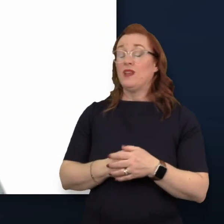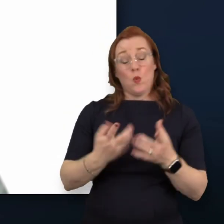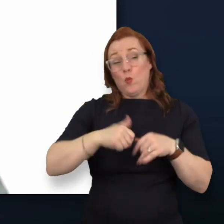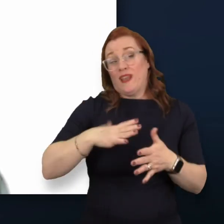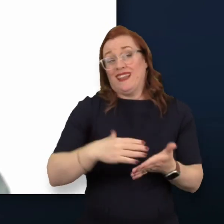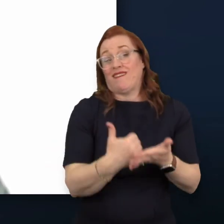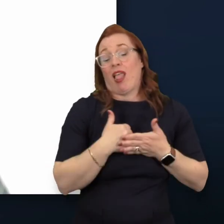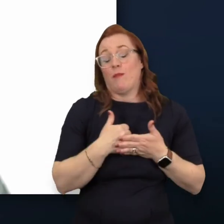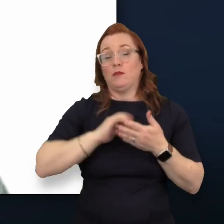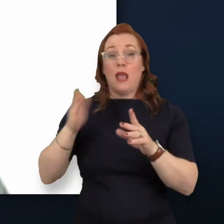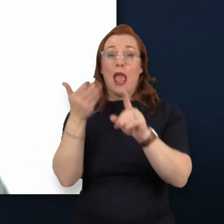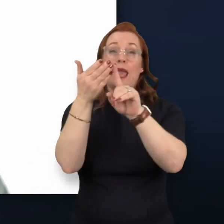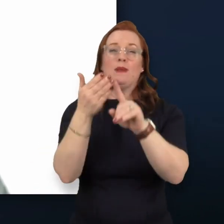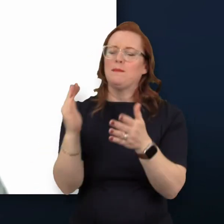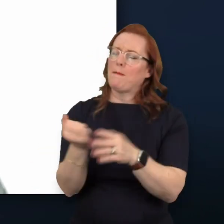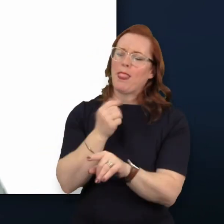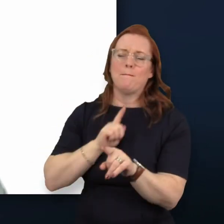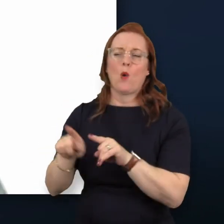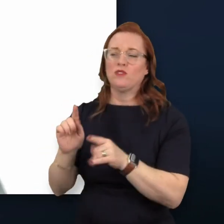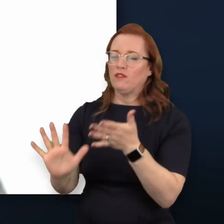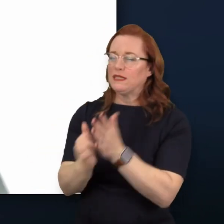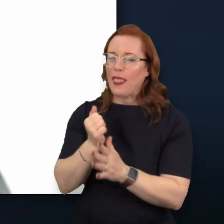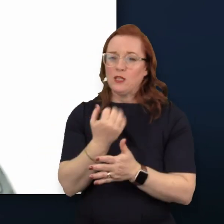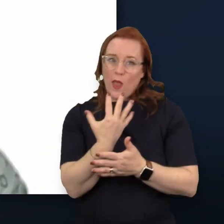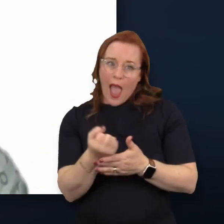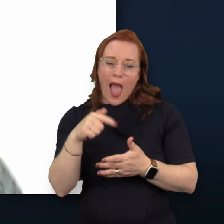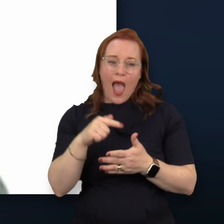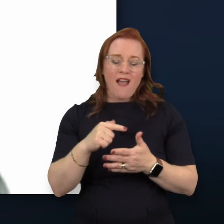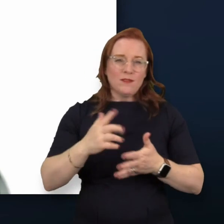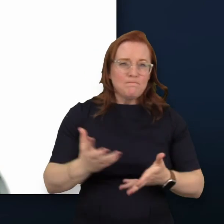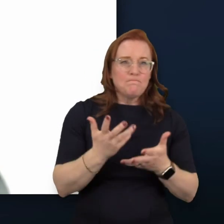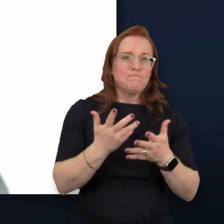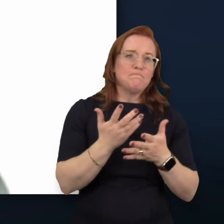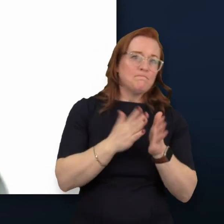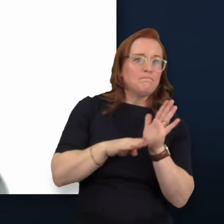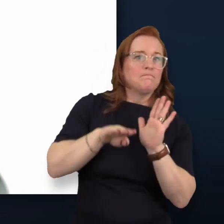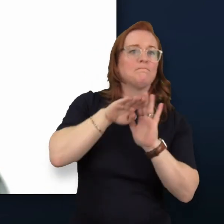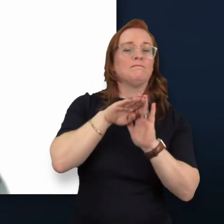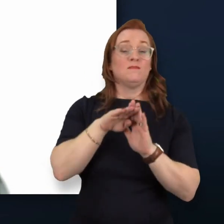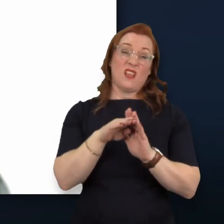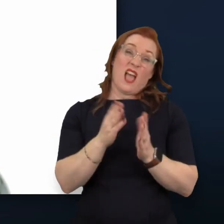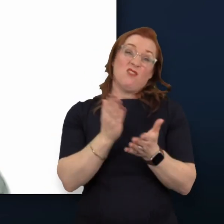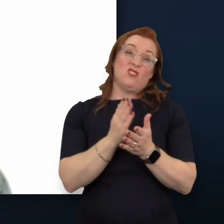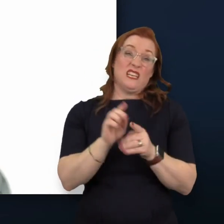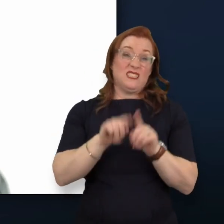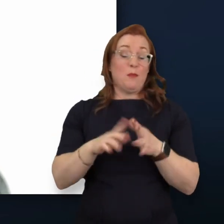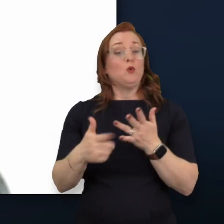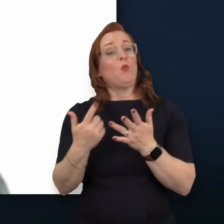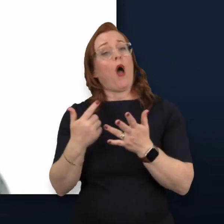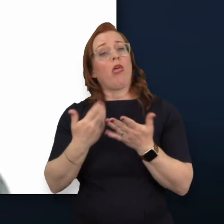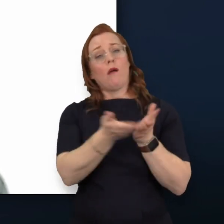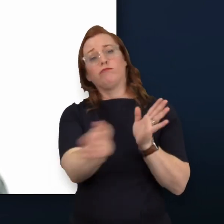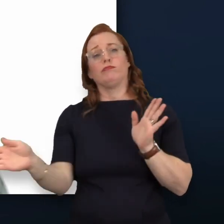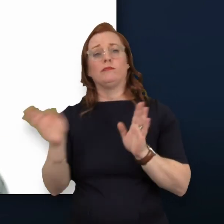is to maximize the talents that we have at Aviva and that's no different in many regards to our broader